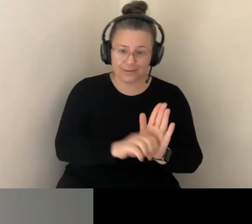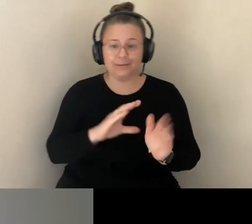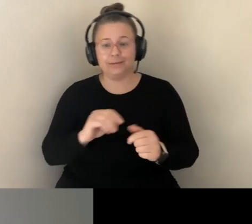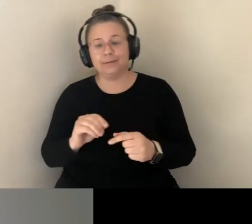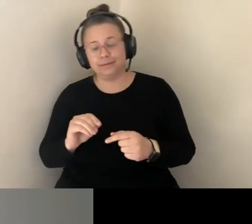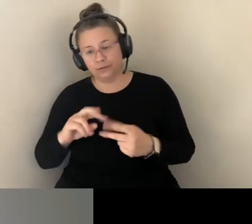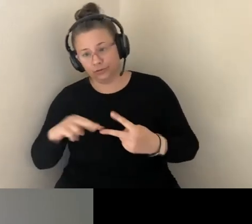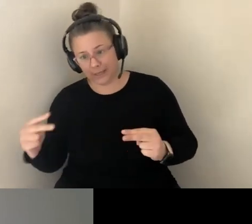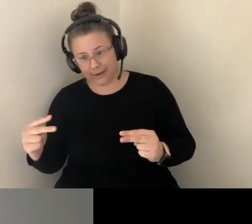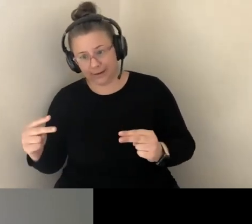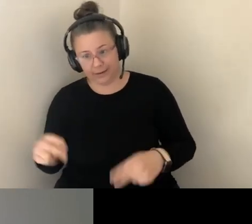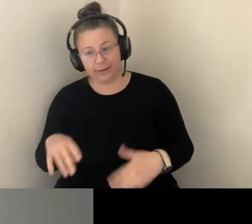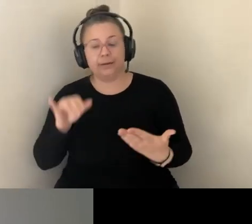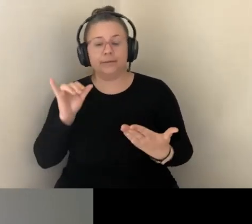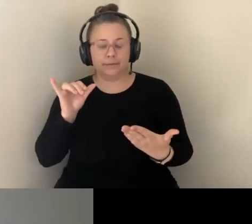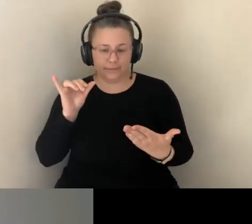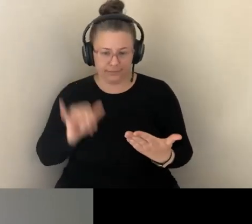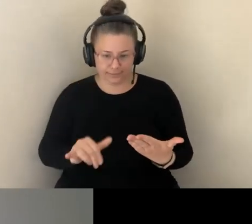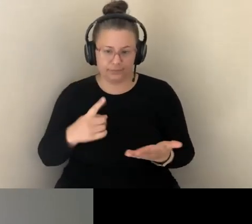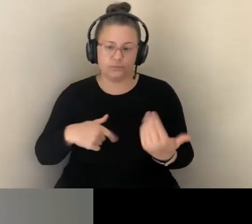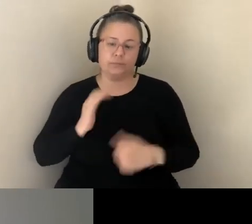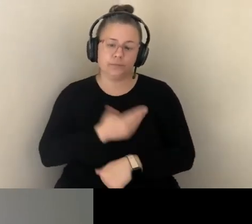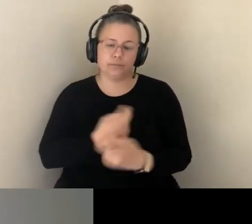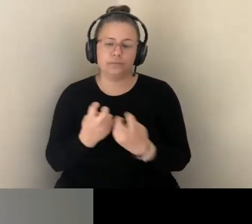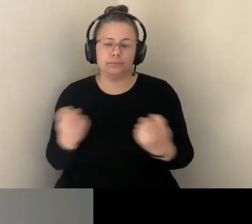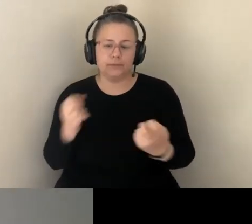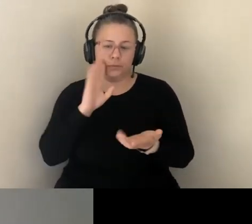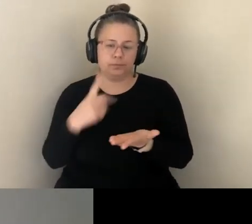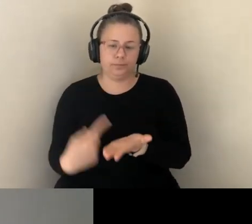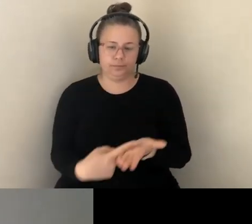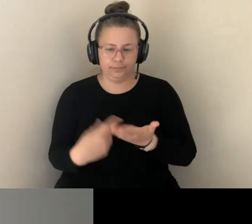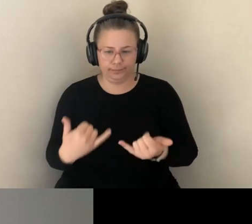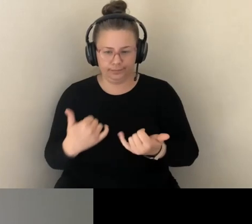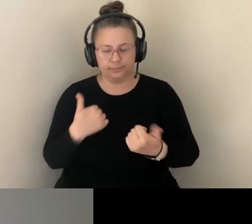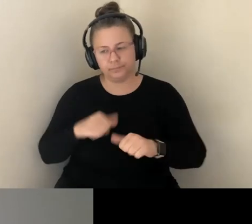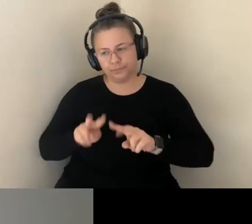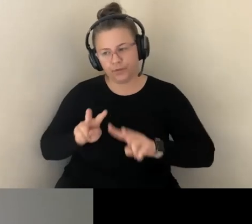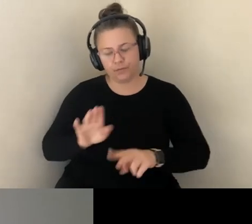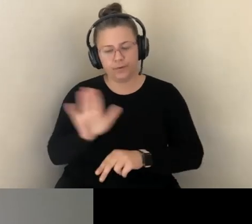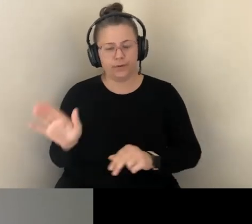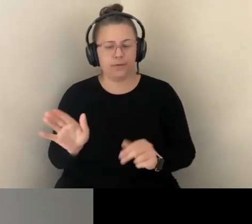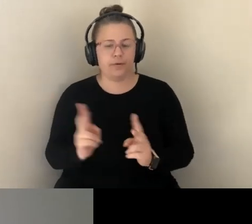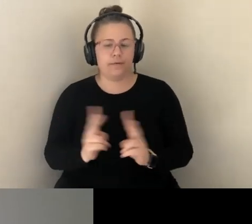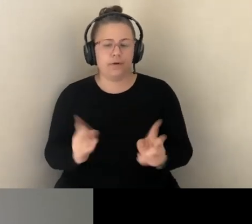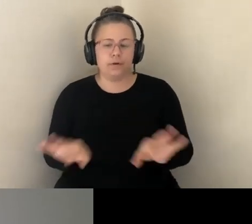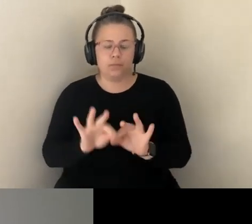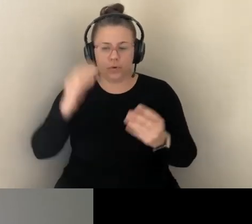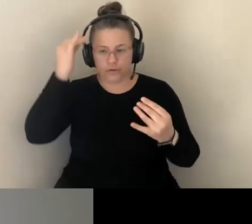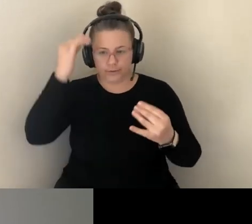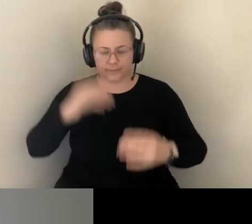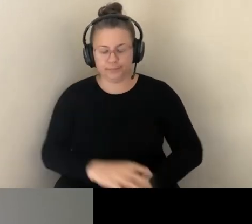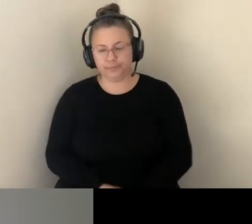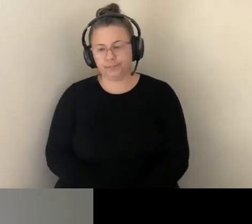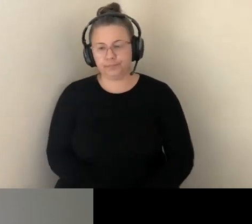OF OUR PANELISTS, AND I LOOK FORWARD TO THEIR THOUGHTS ON THIS VERY IMPORTANT TOPIC. I ALSO ENCOURAGE ALL OF OUR AUDIENCE